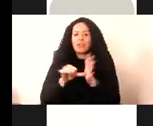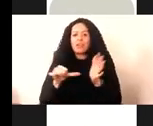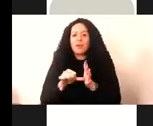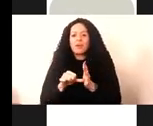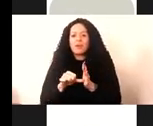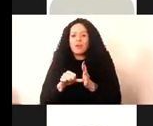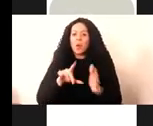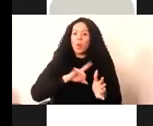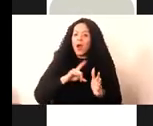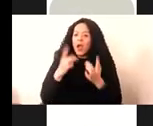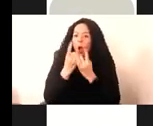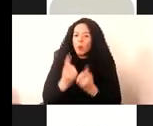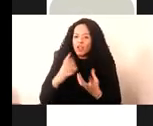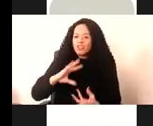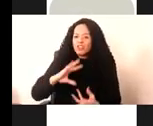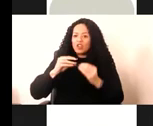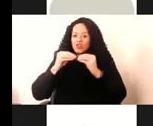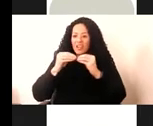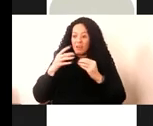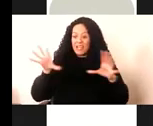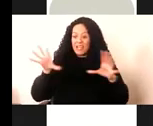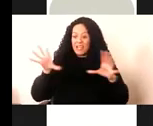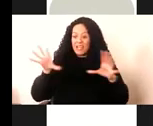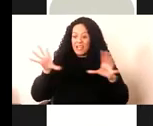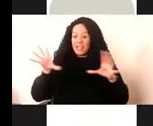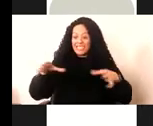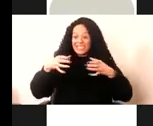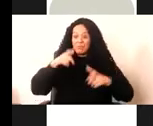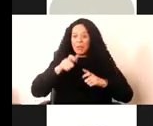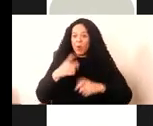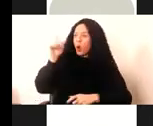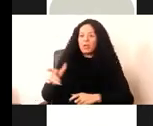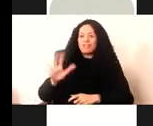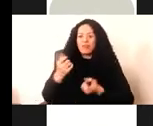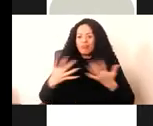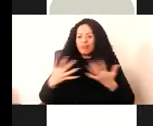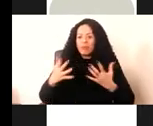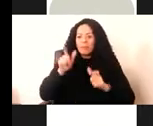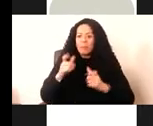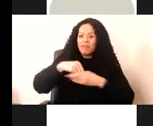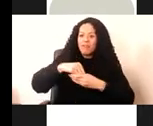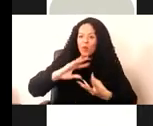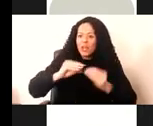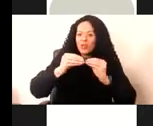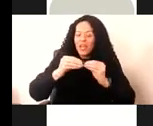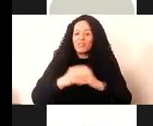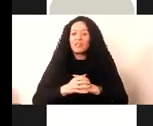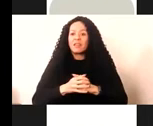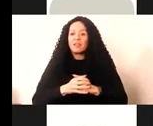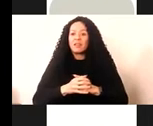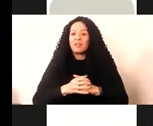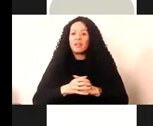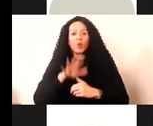created by often by teams of creators rather than single figures. And the place of proprietary